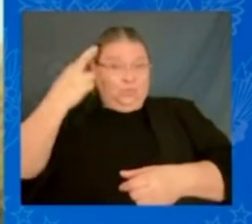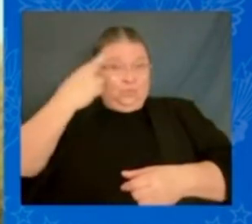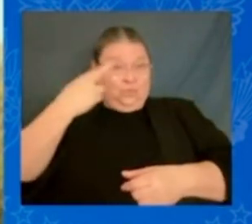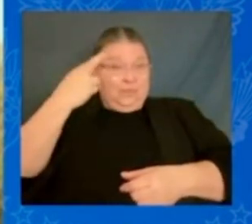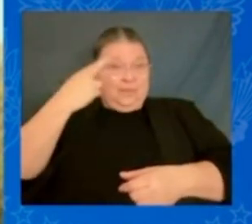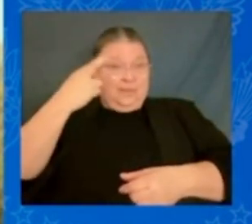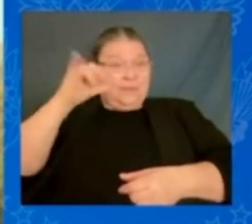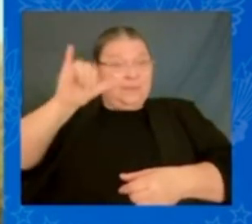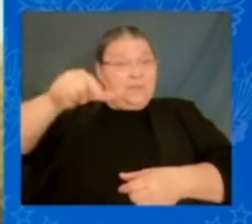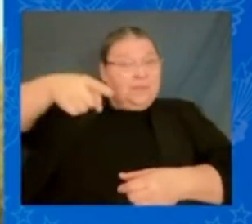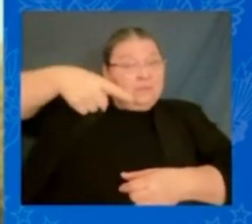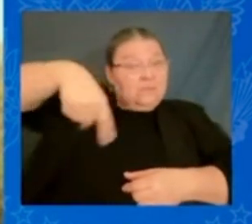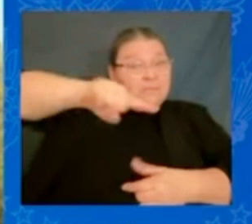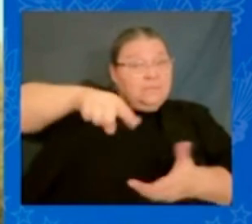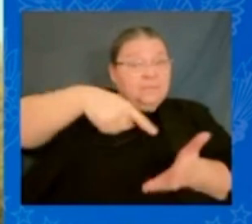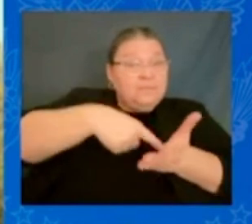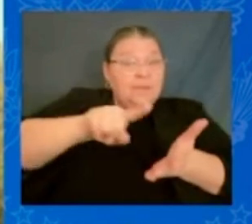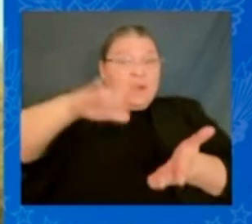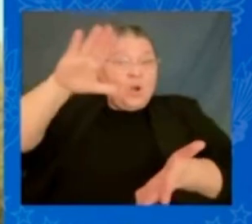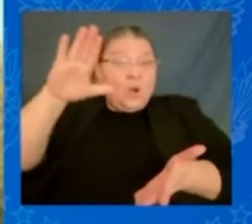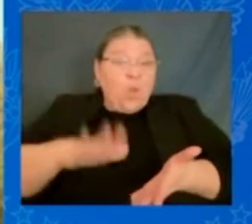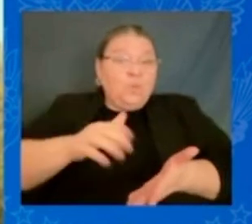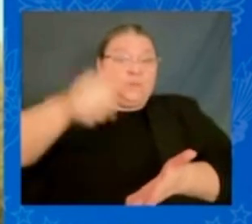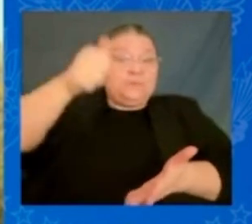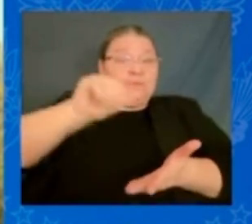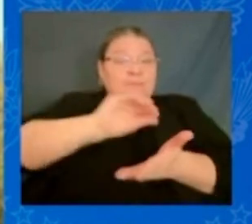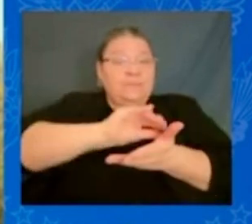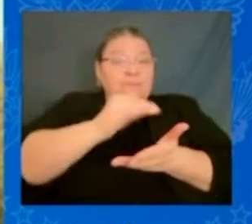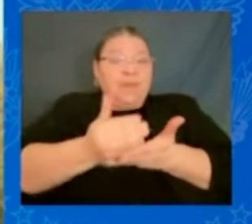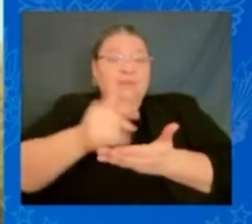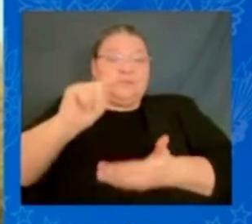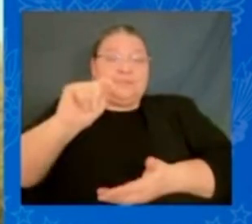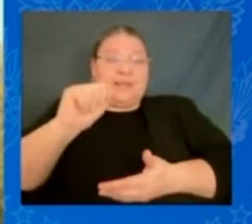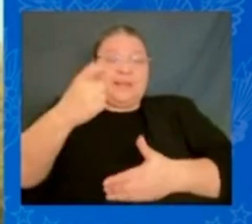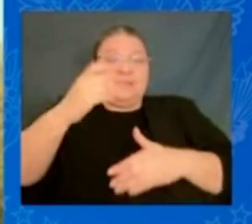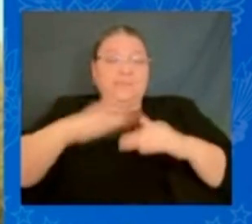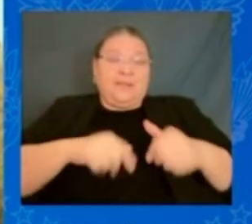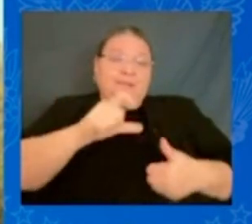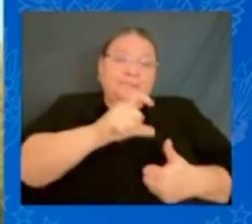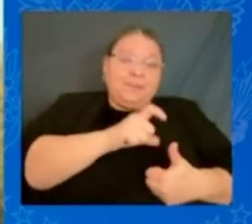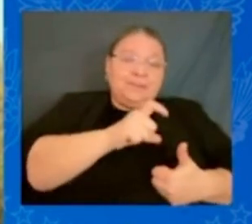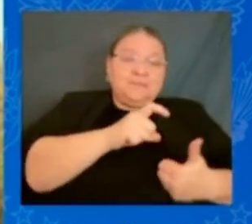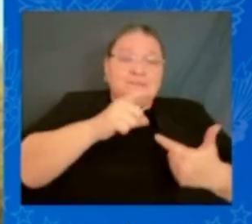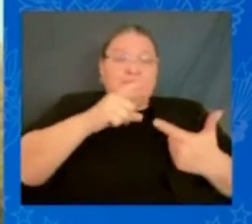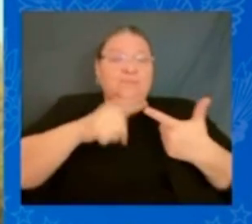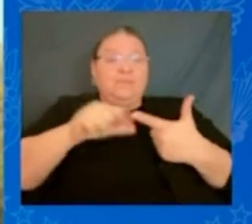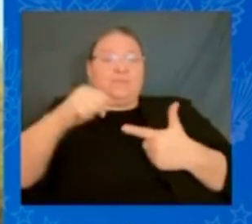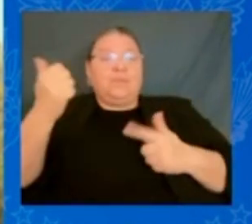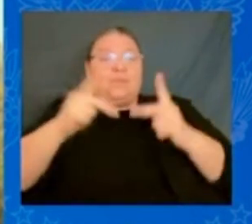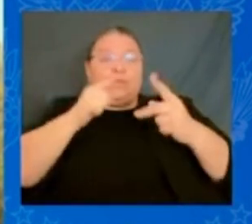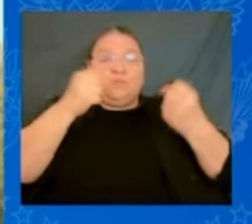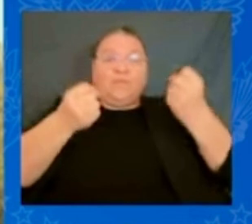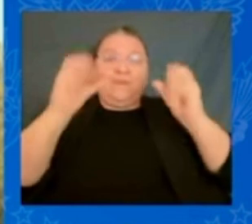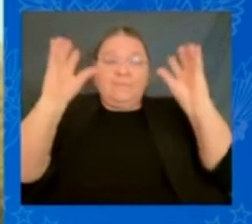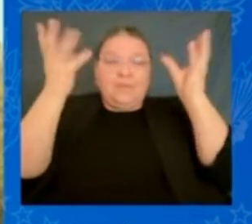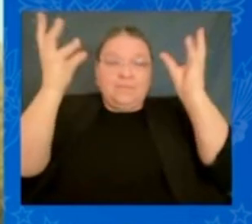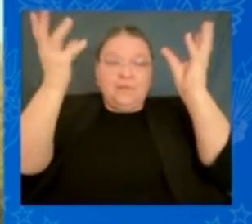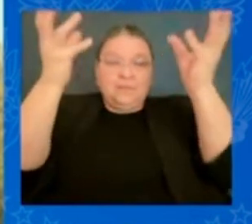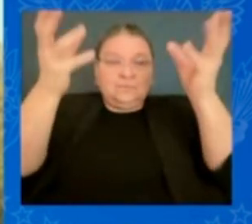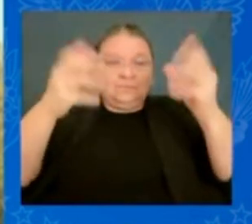a lower tax rate than your police officers and people driving that ambulance? They pay a lower tax rate